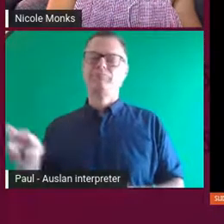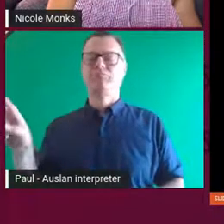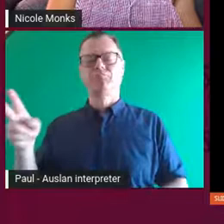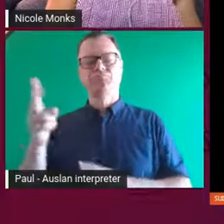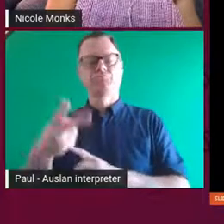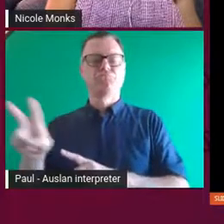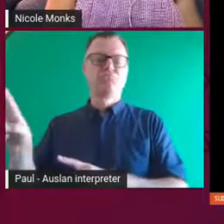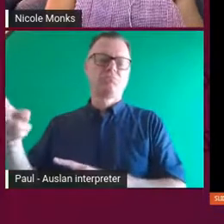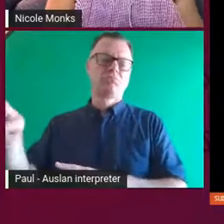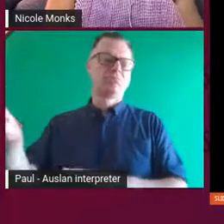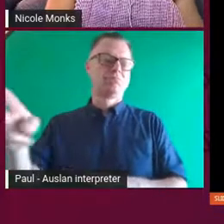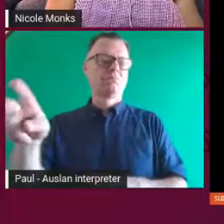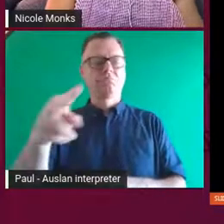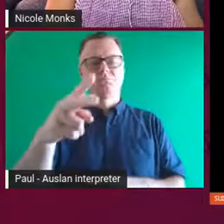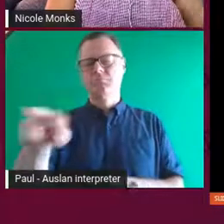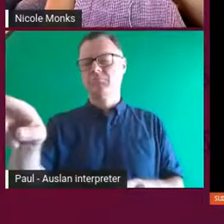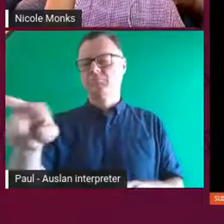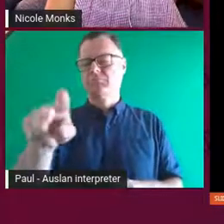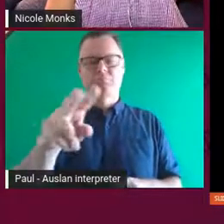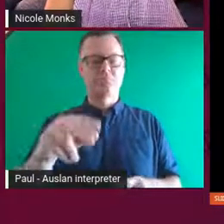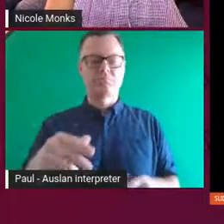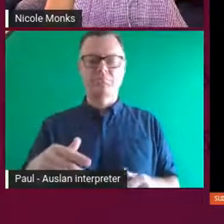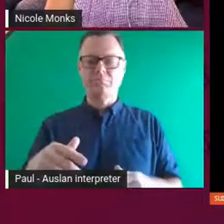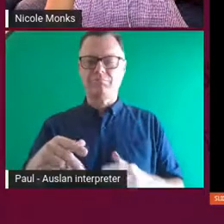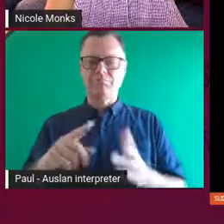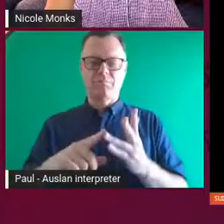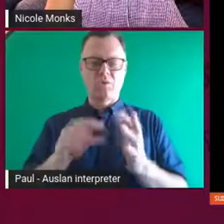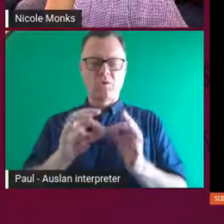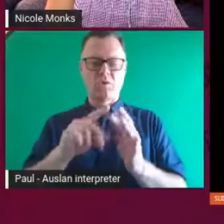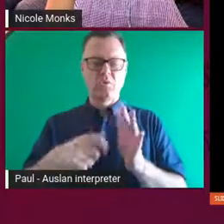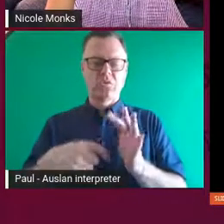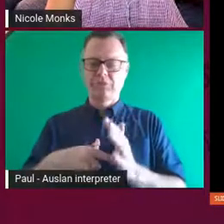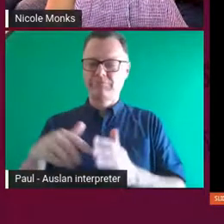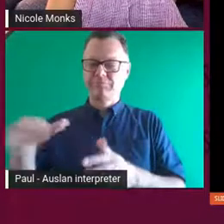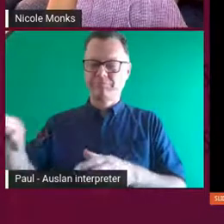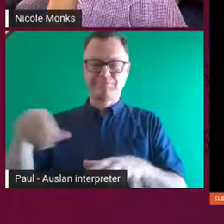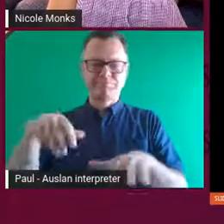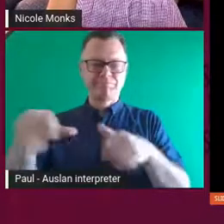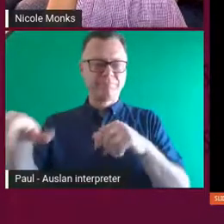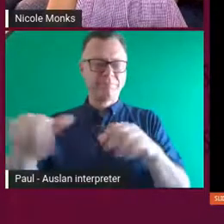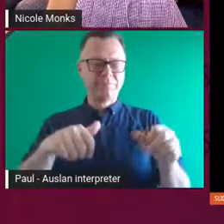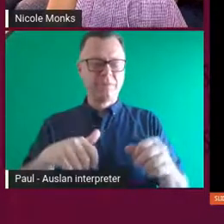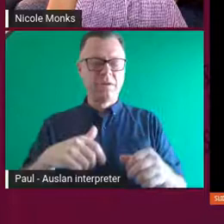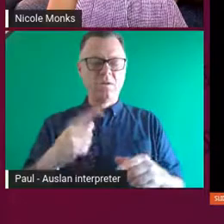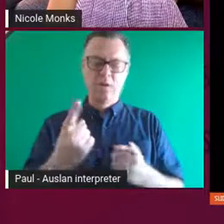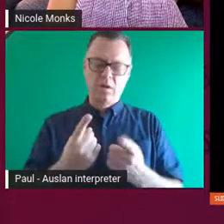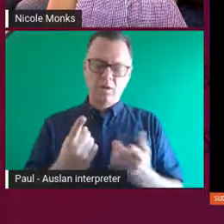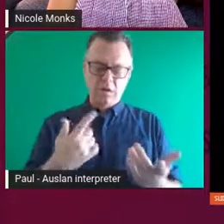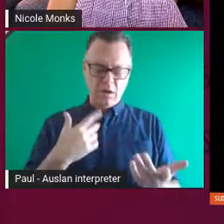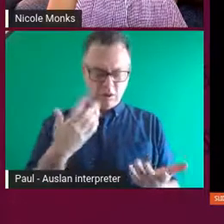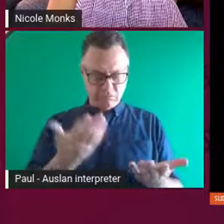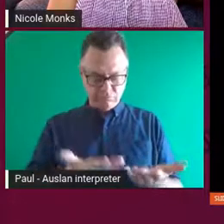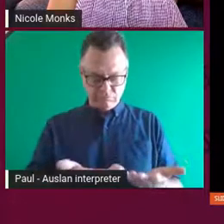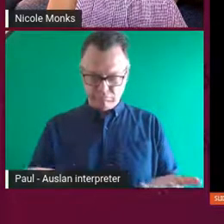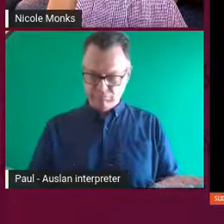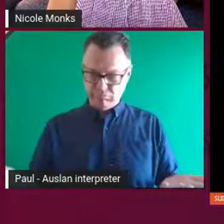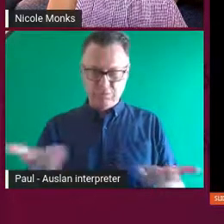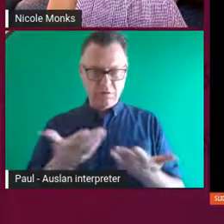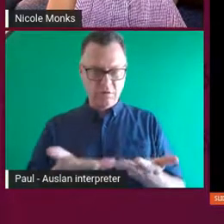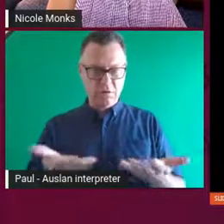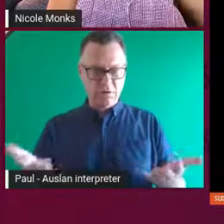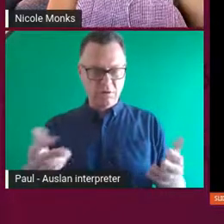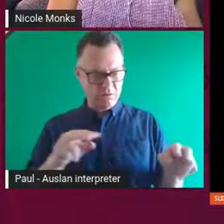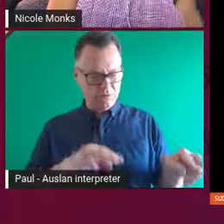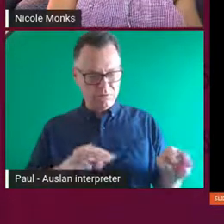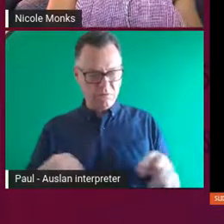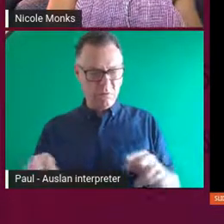these objects, one of the really interesting things that struck me was that, you know, there's a lot